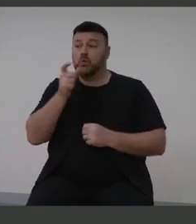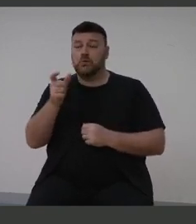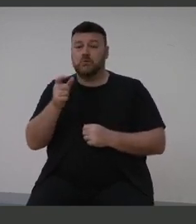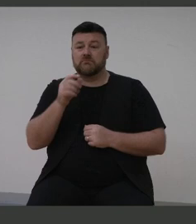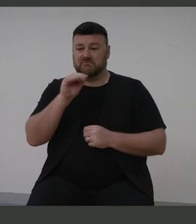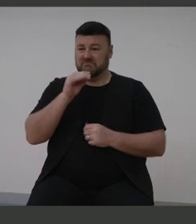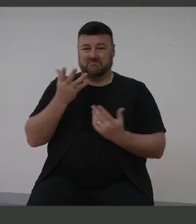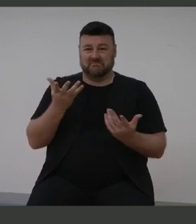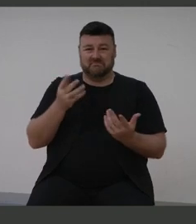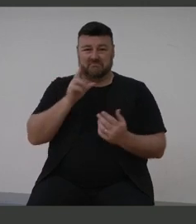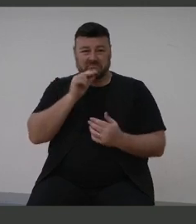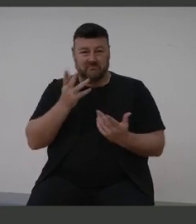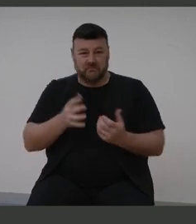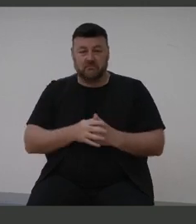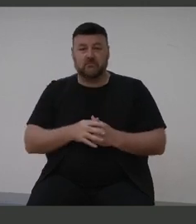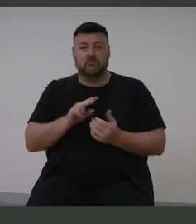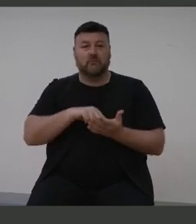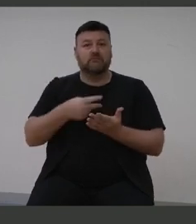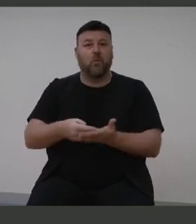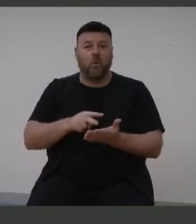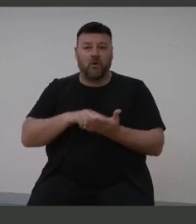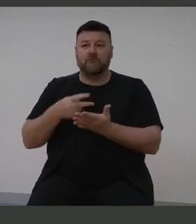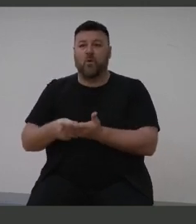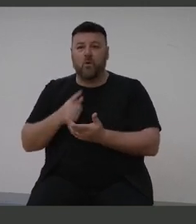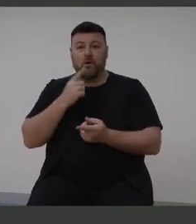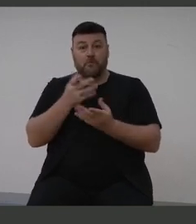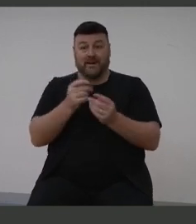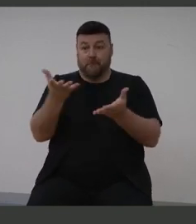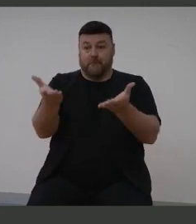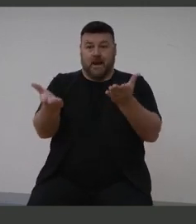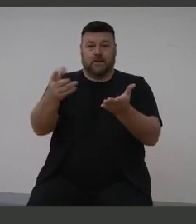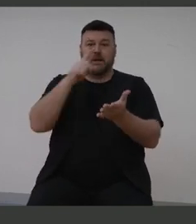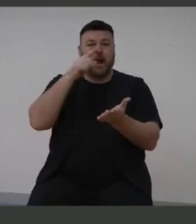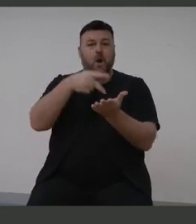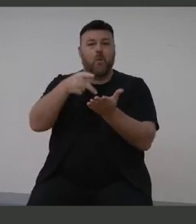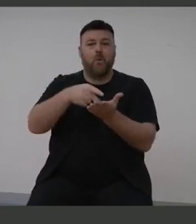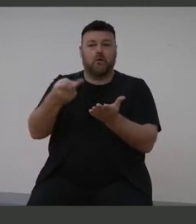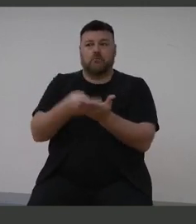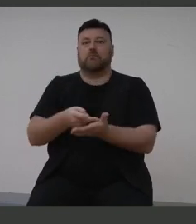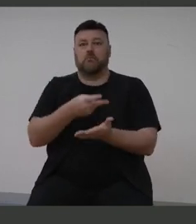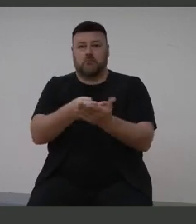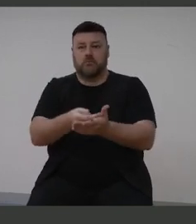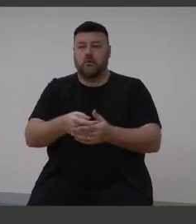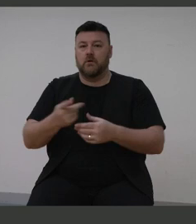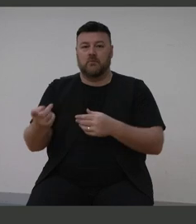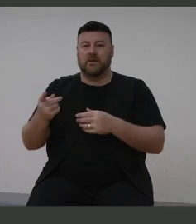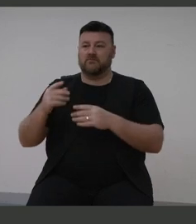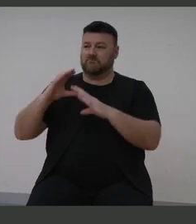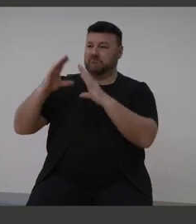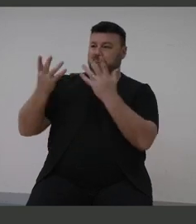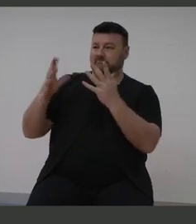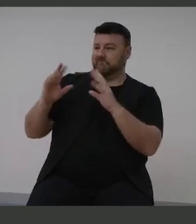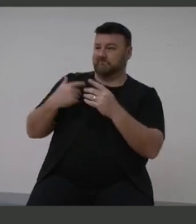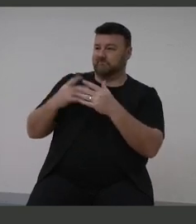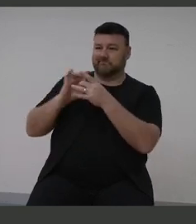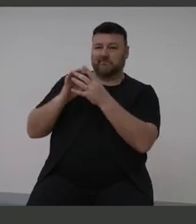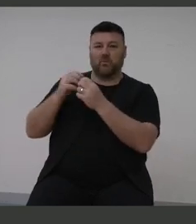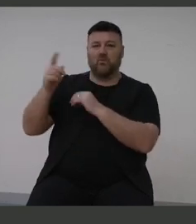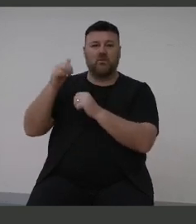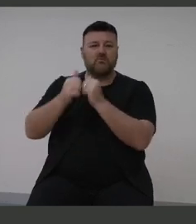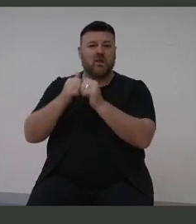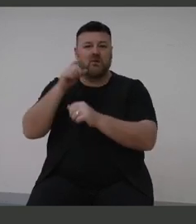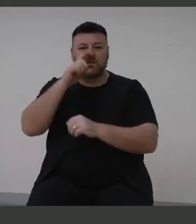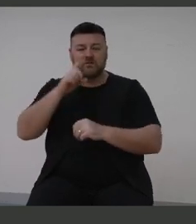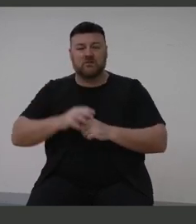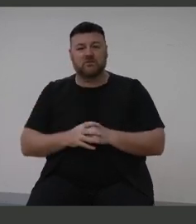much at all. Falling over. Balance is dreadful. Not engaging with her brother or sister. Because she couldn't actually engage